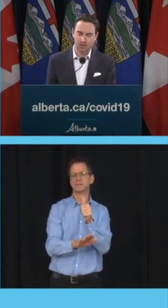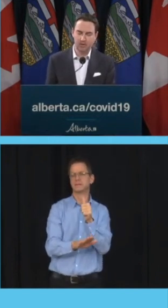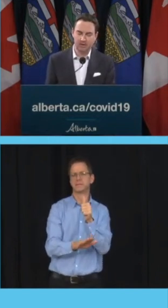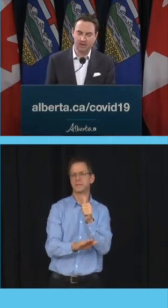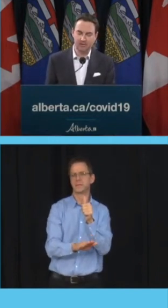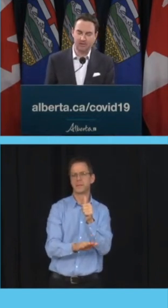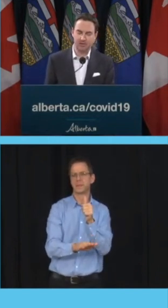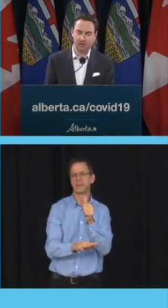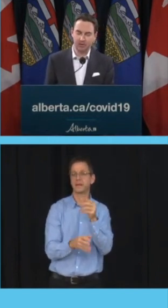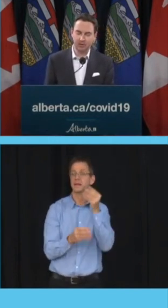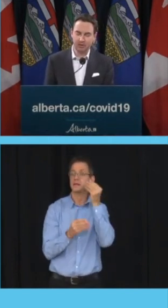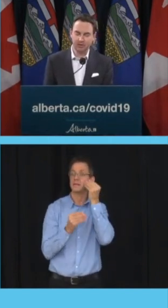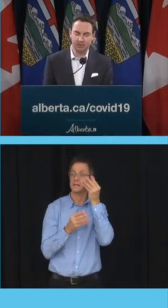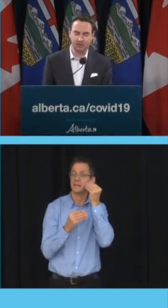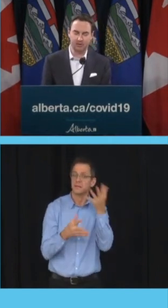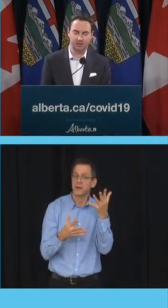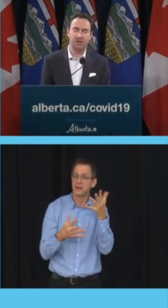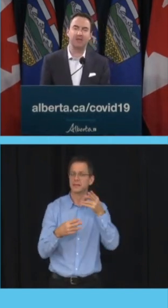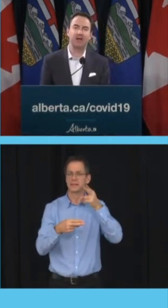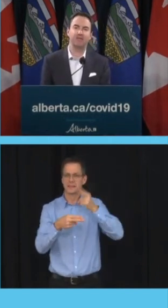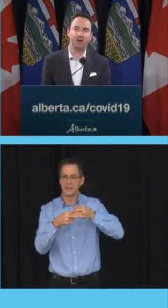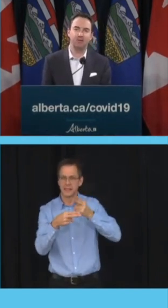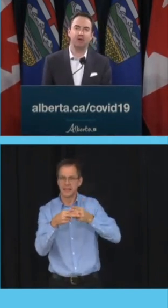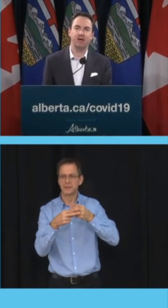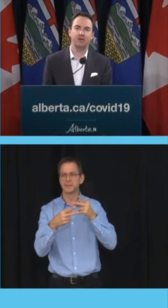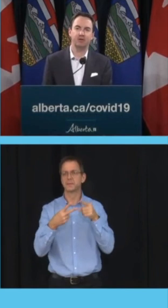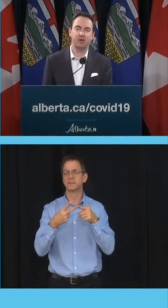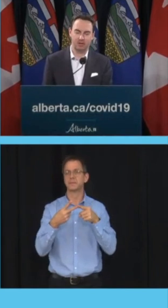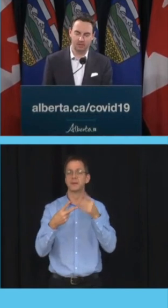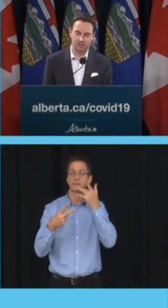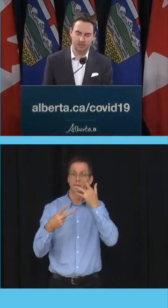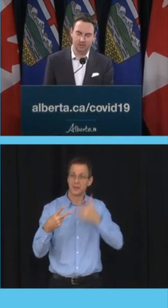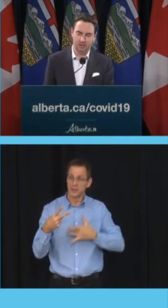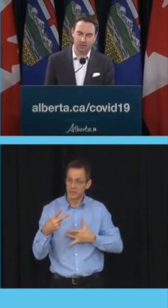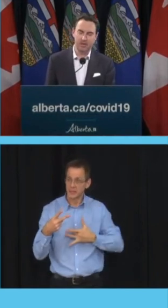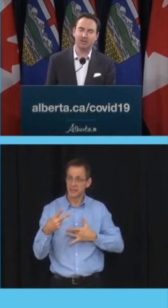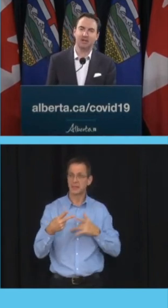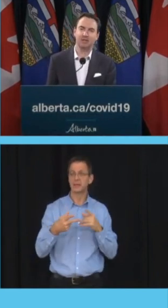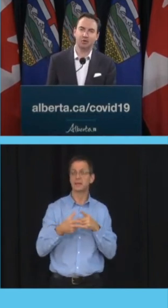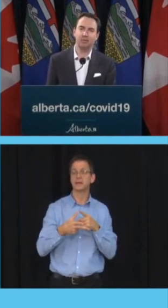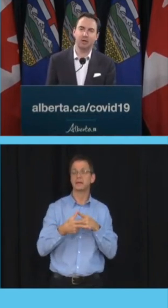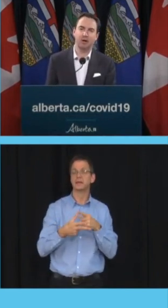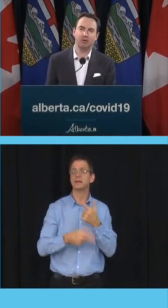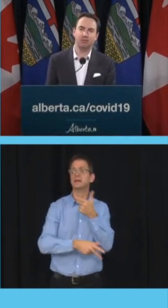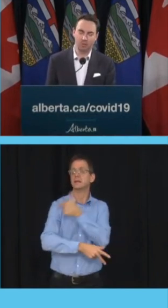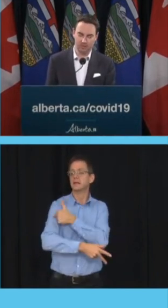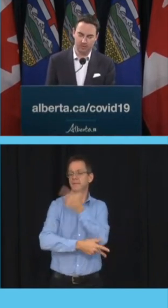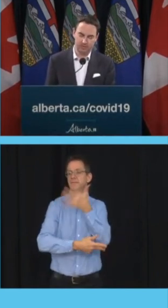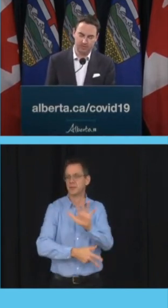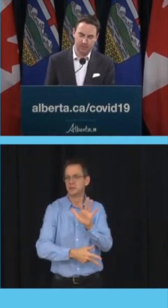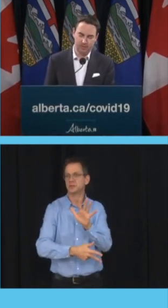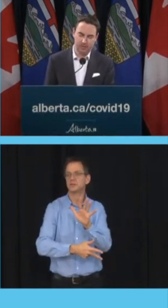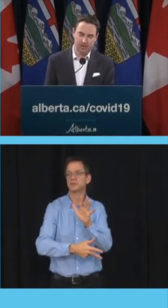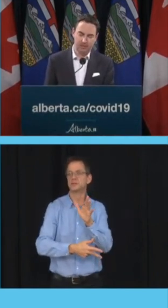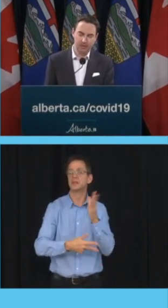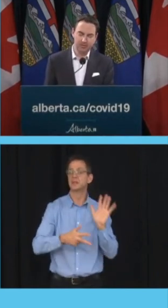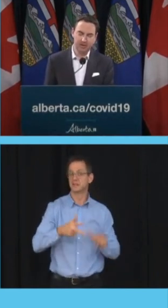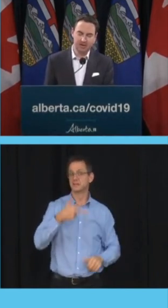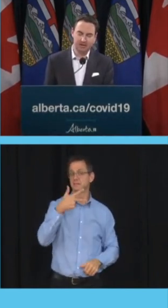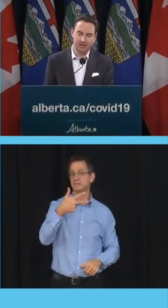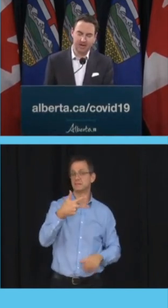The QR code contains a secure digital signature that verifies the record, which makes it extremely hard to forge.